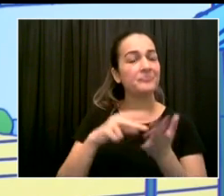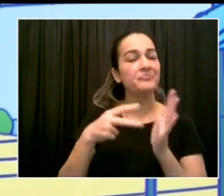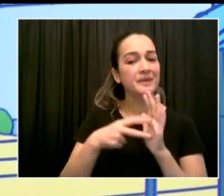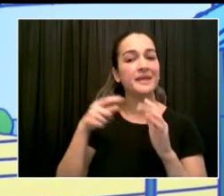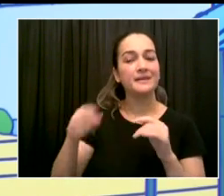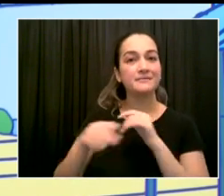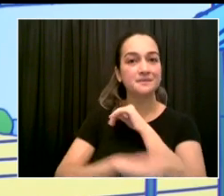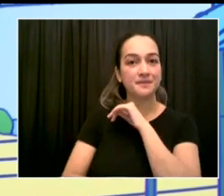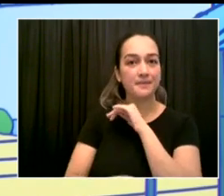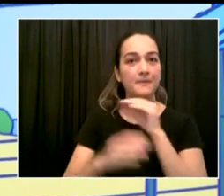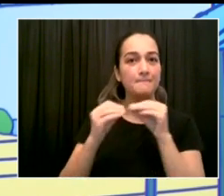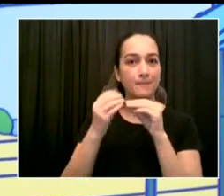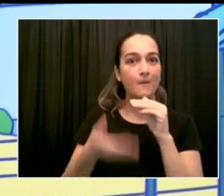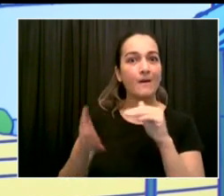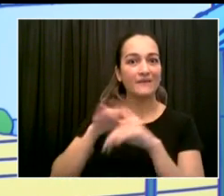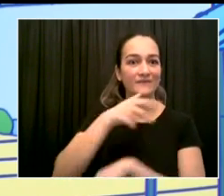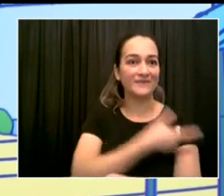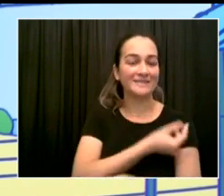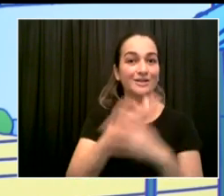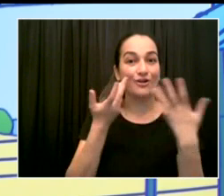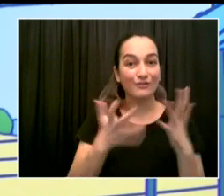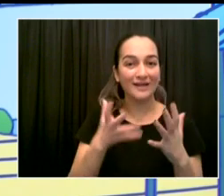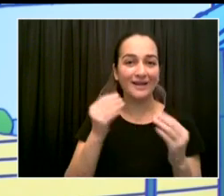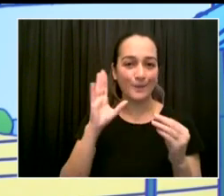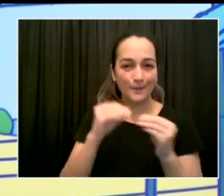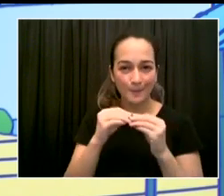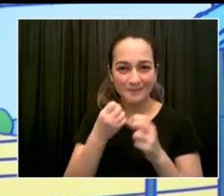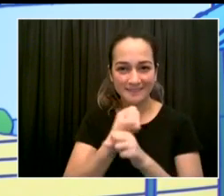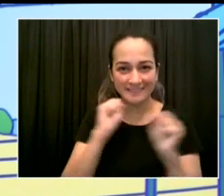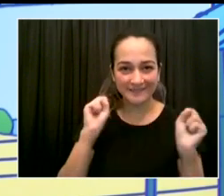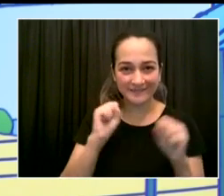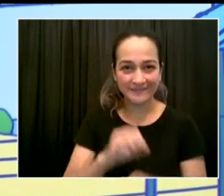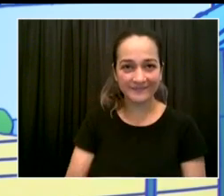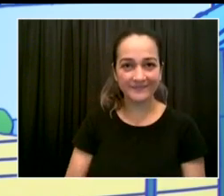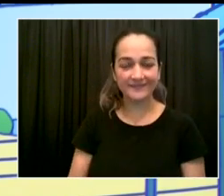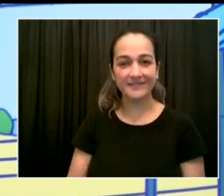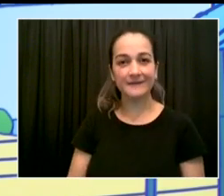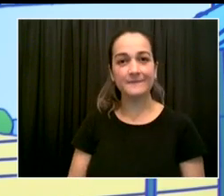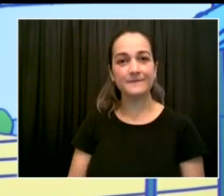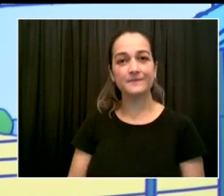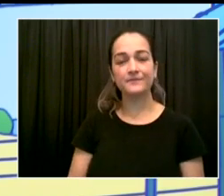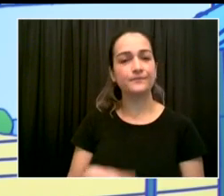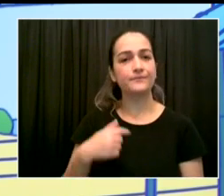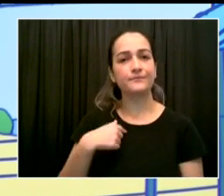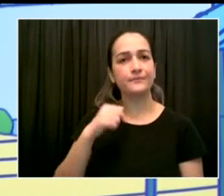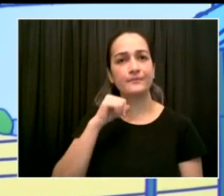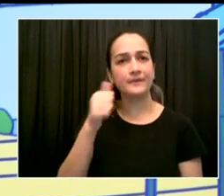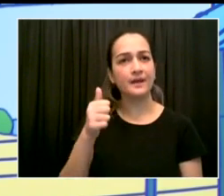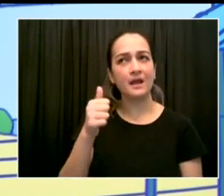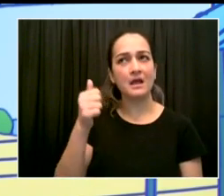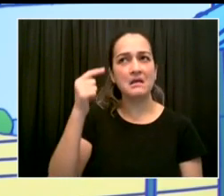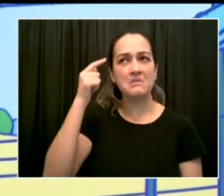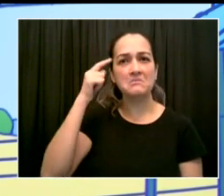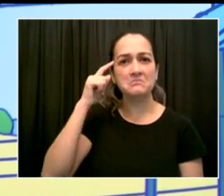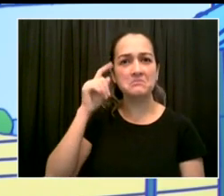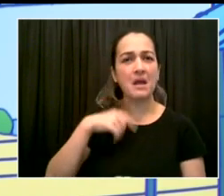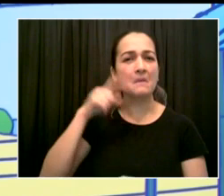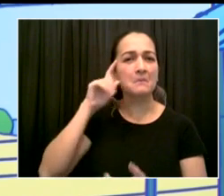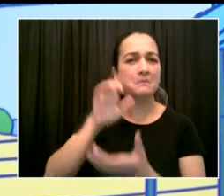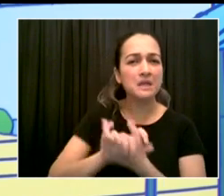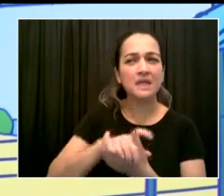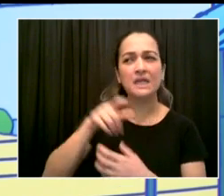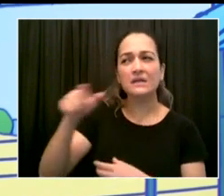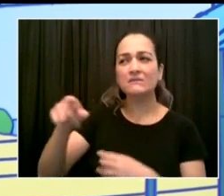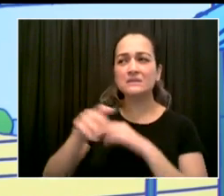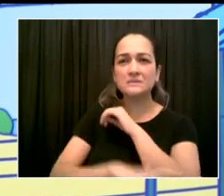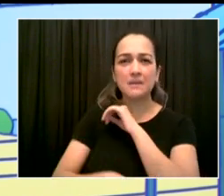We do not expect a lot of building closures. We will have some classroom quarantines. That's true. But we're also going to see a lot of